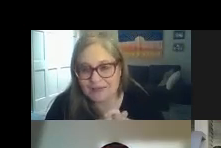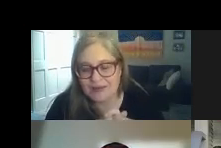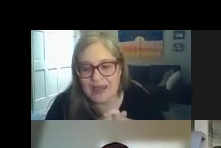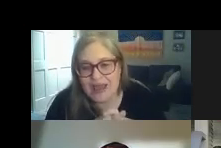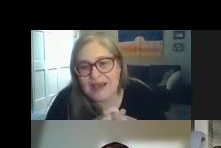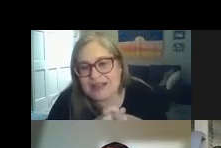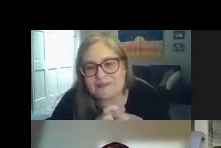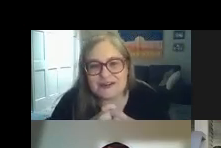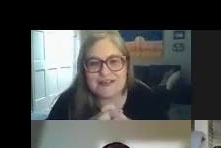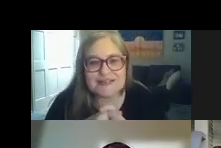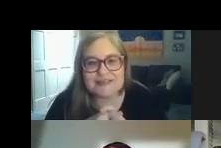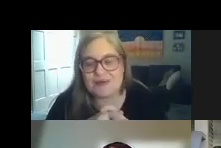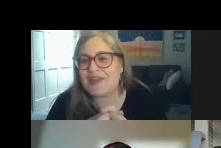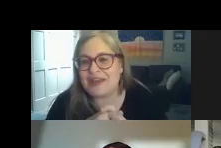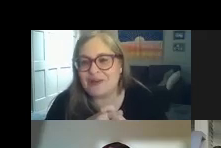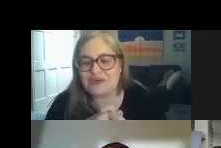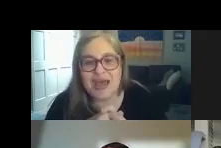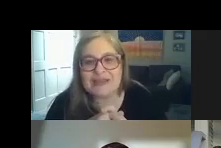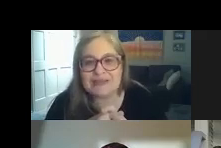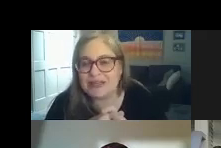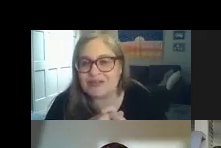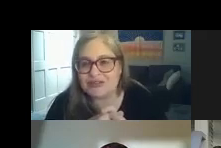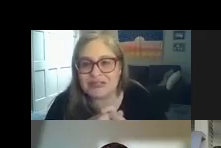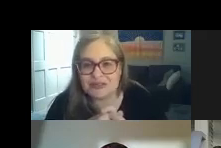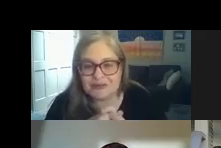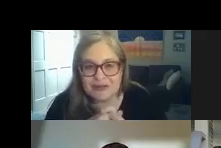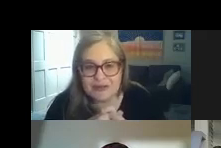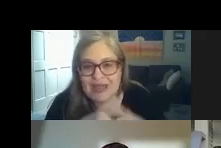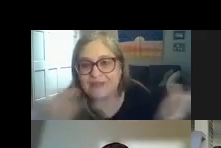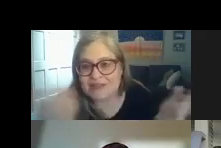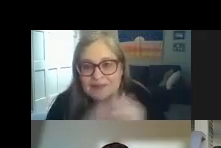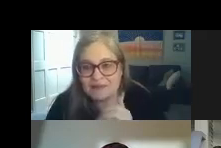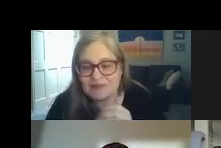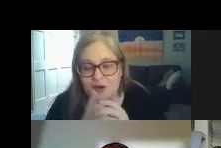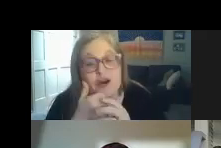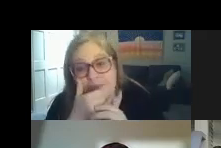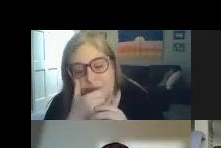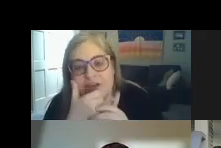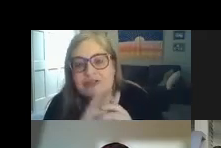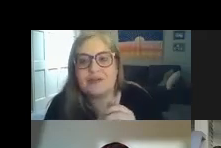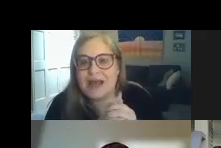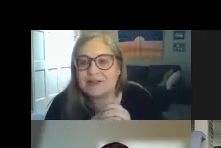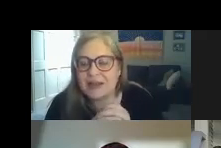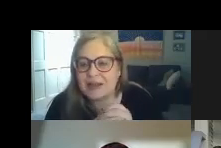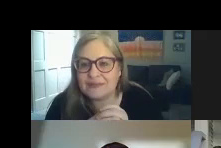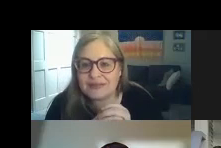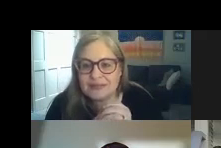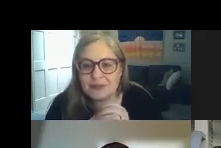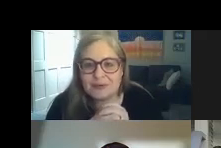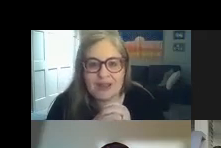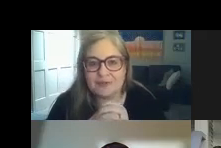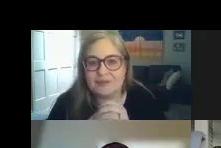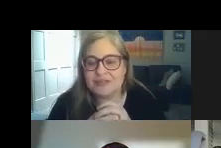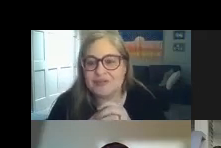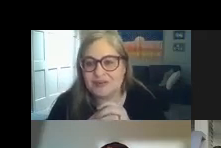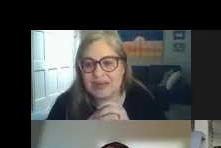ask and my experience is when they when you ask they usually do and even sometimes or often when you don't ask they they still